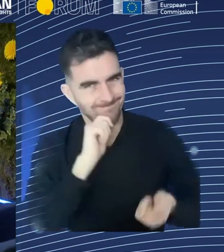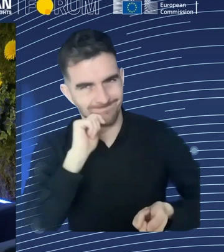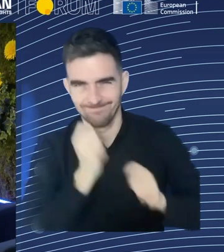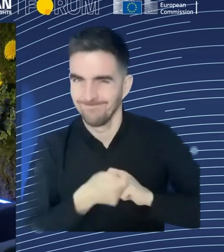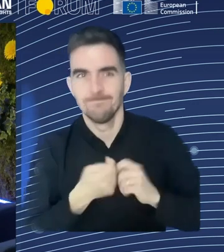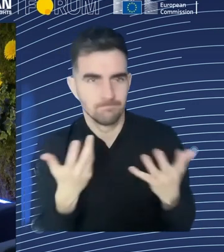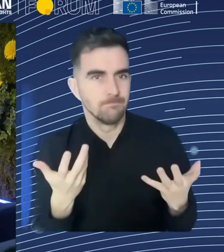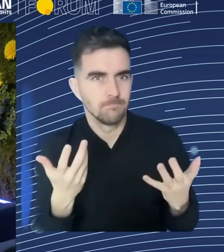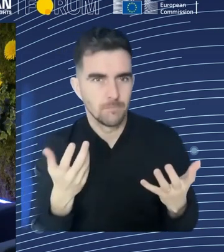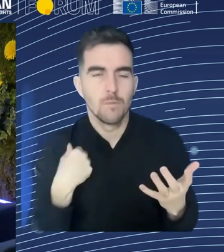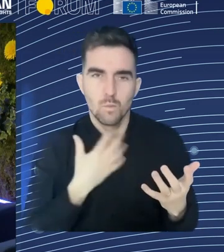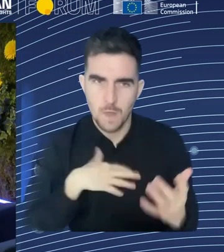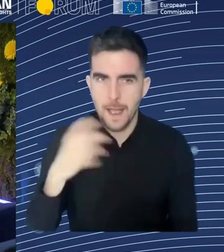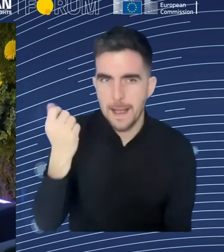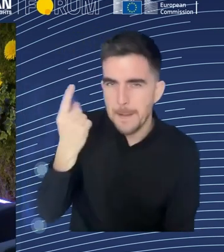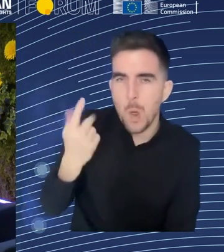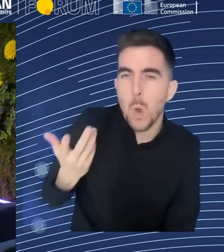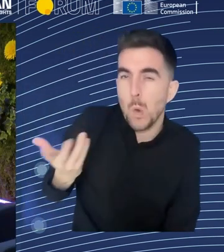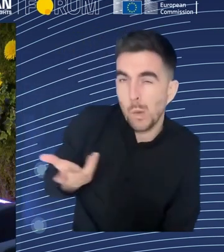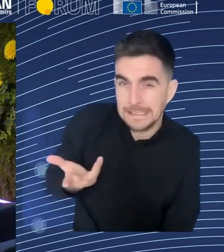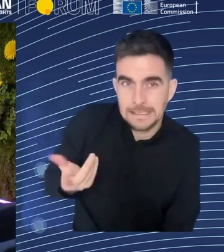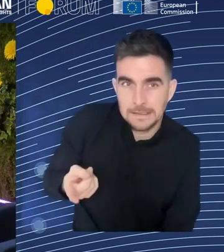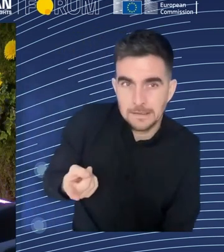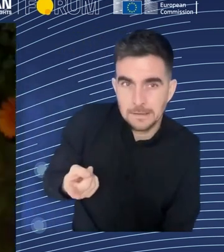an automated system, in a sense, is not directly relevant there.